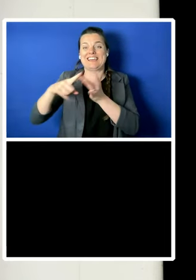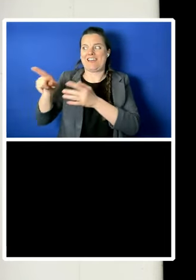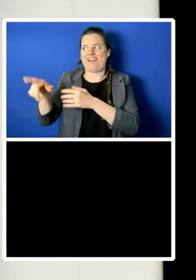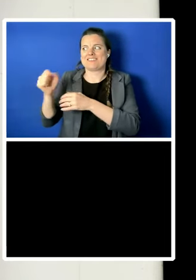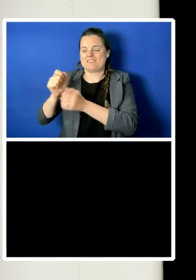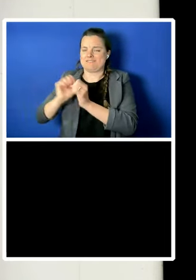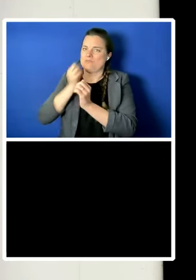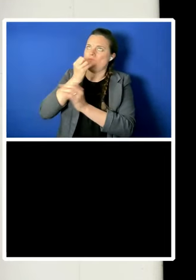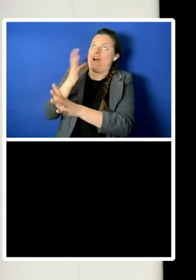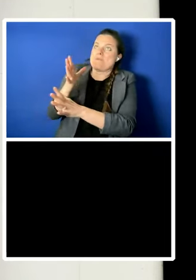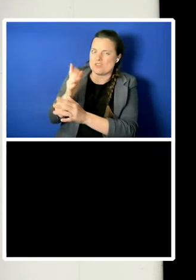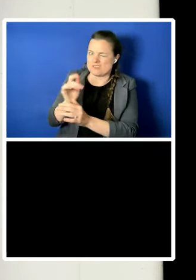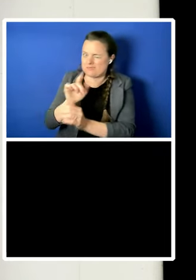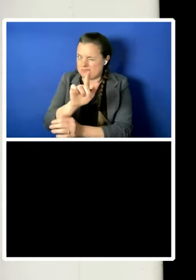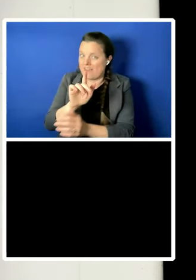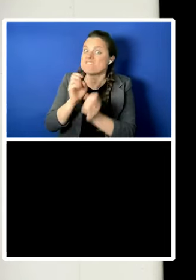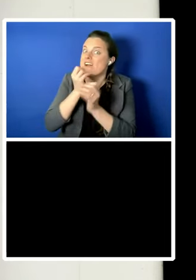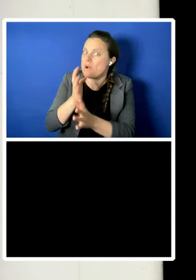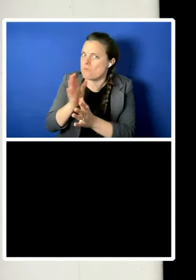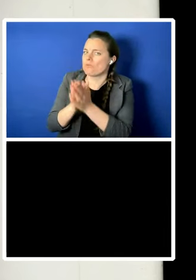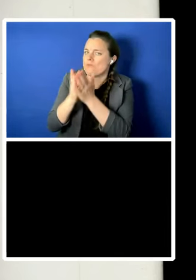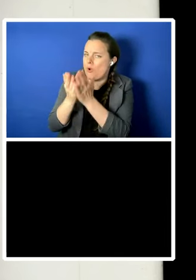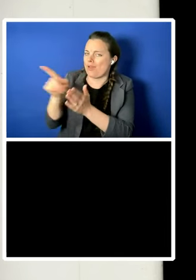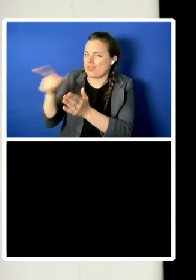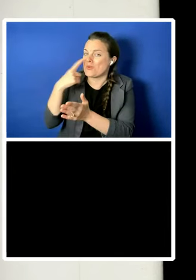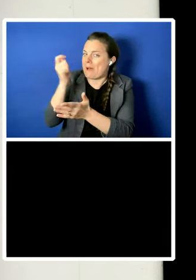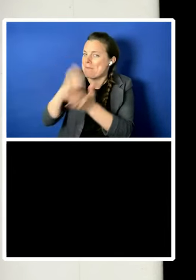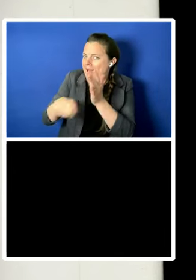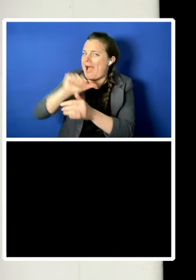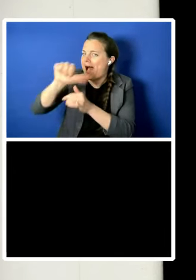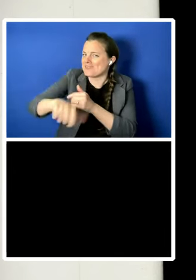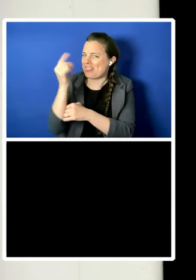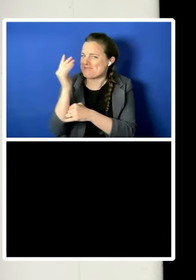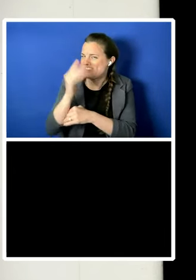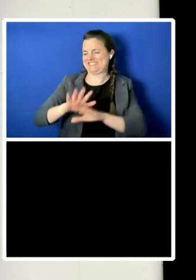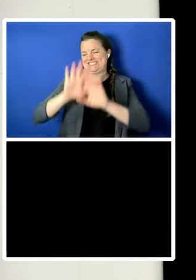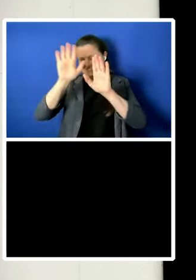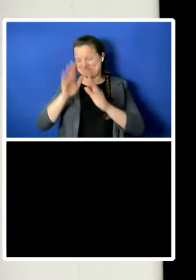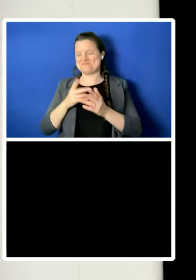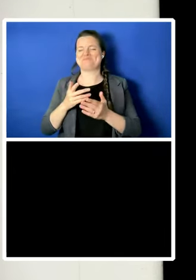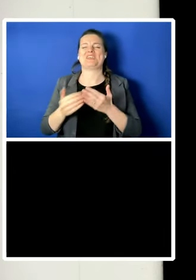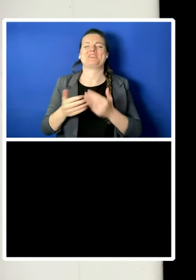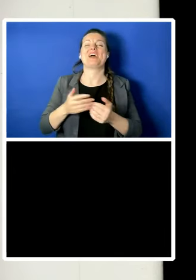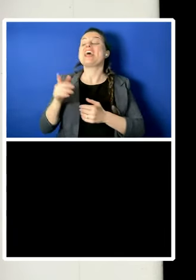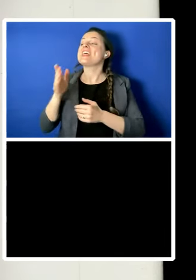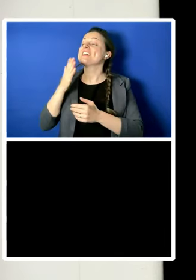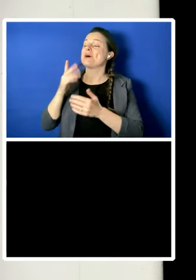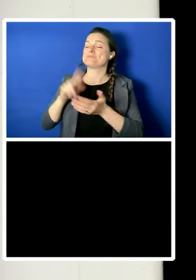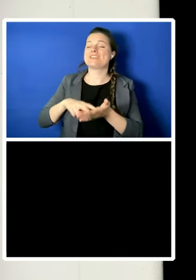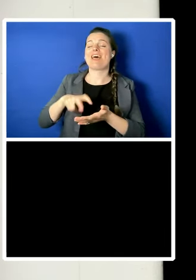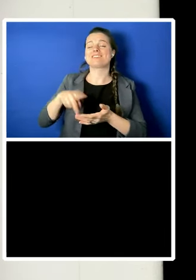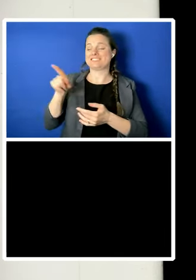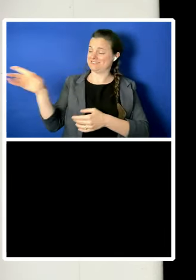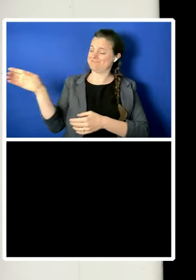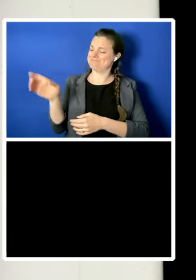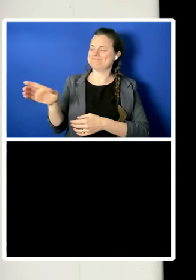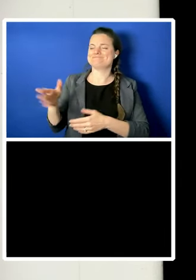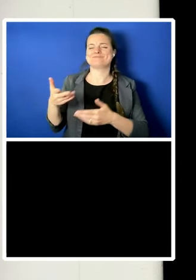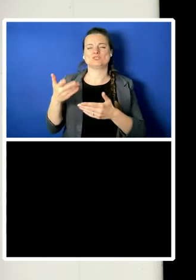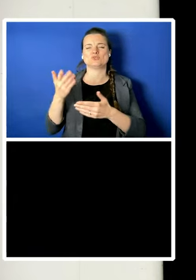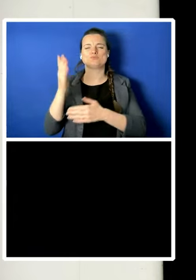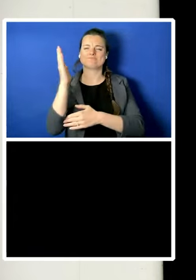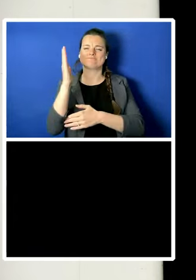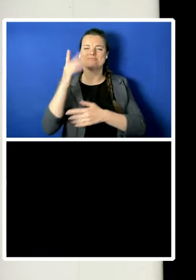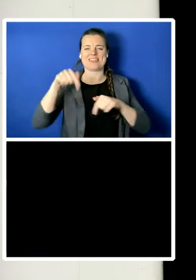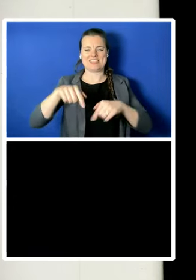And I'm delighted, Shami, that you're this year's Wollstonecraft Society speaker. Thank you. So my name's Bea Rowlatt. I'm chair